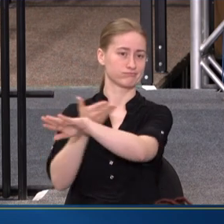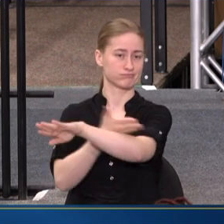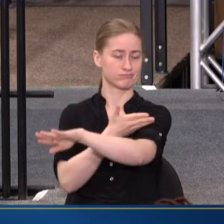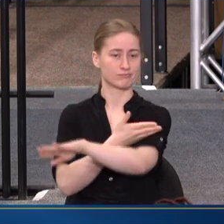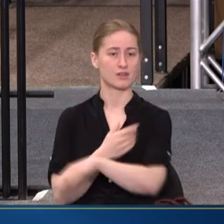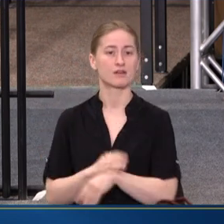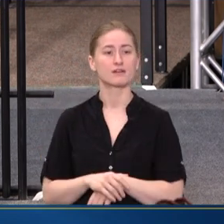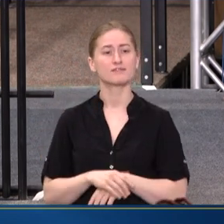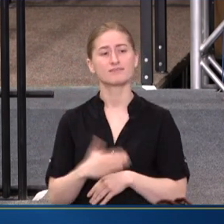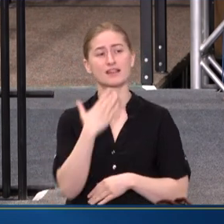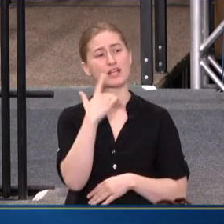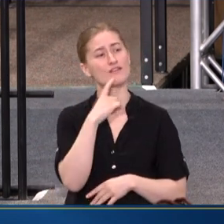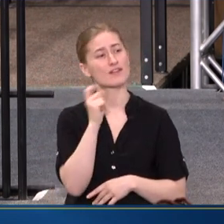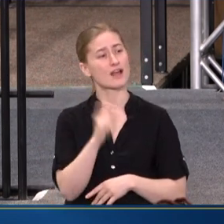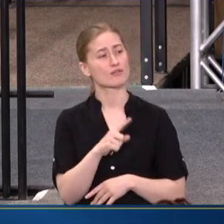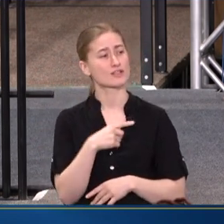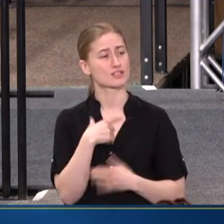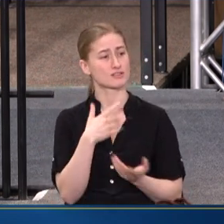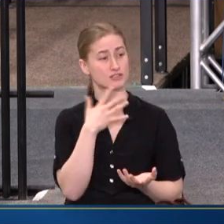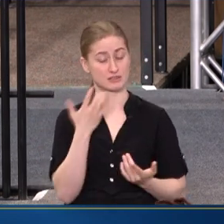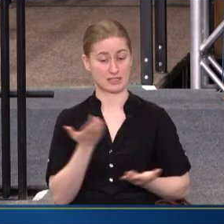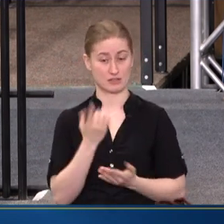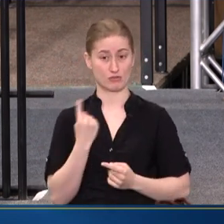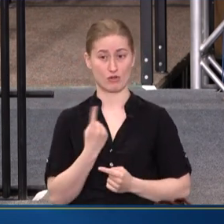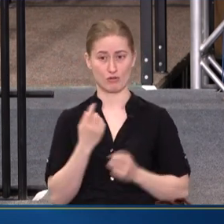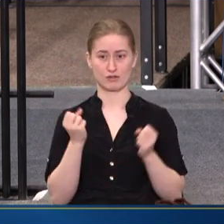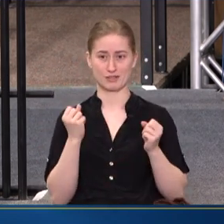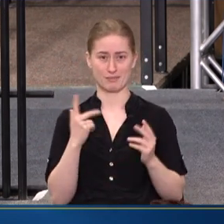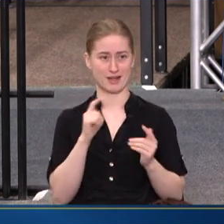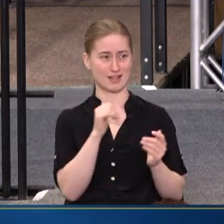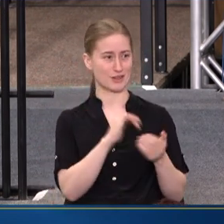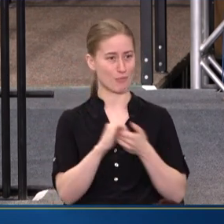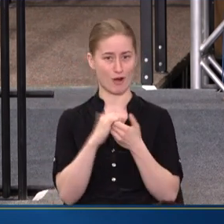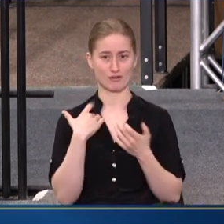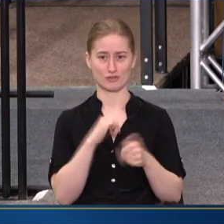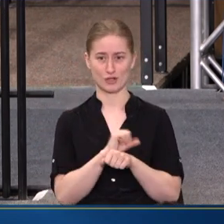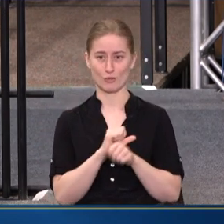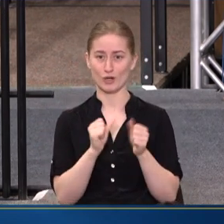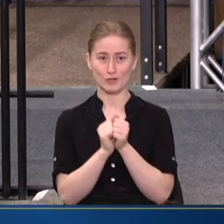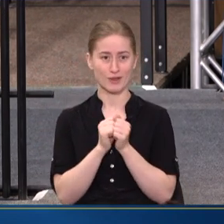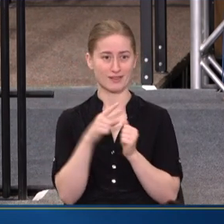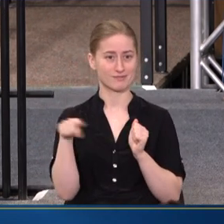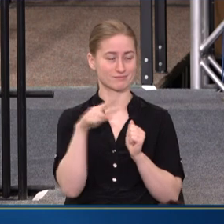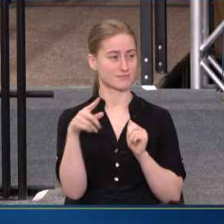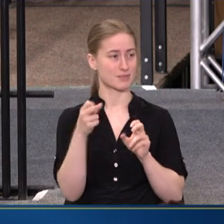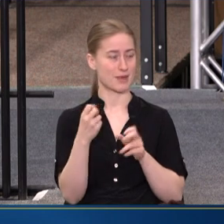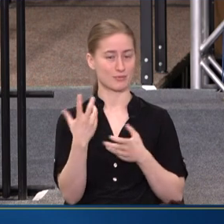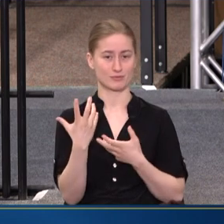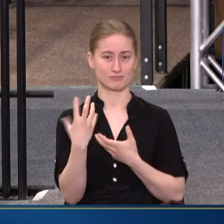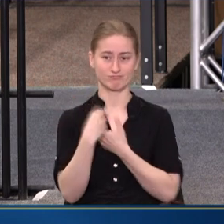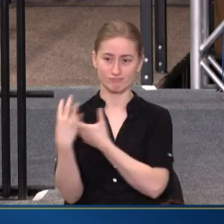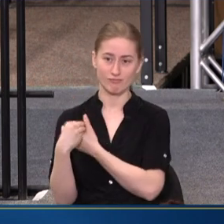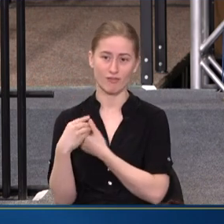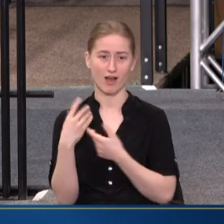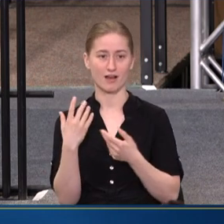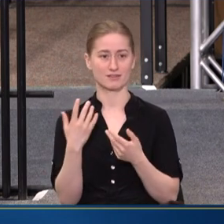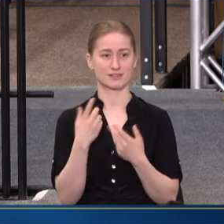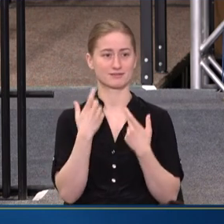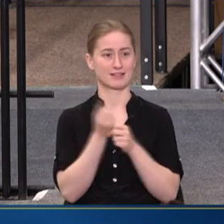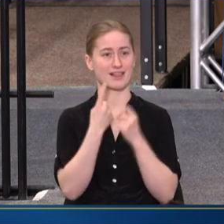AND, YOU KNOW, I HAVE TO SAY, JUST HERE ALONE THERE ARE MANY OF THE PARTNERS THAT WE WORKED ON TO BE ABLE TO GET TO WHERE WE ARE WITH THE